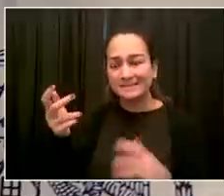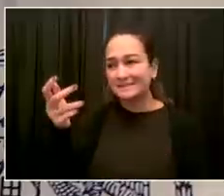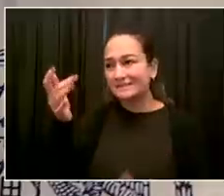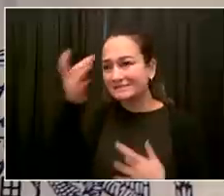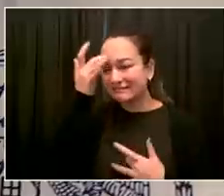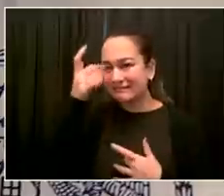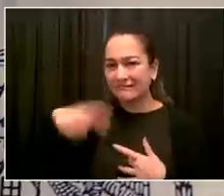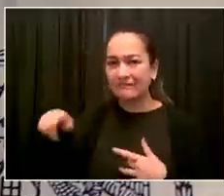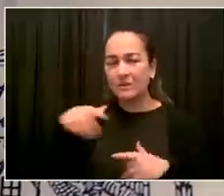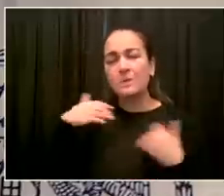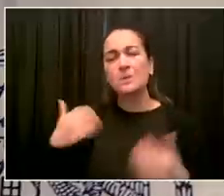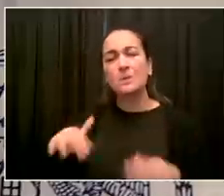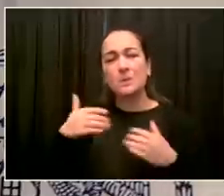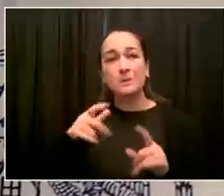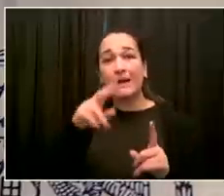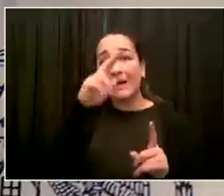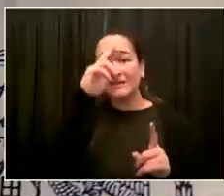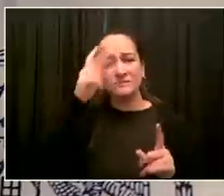Go ahead, Erin.